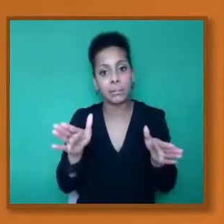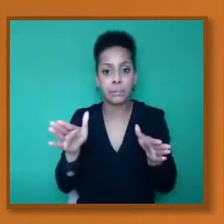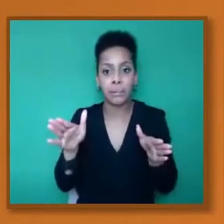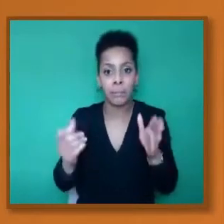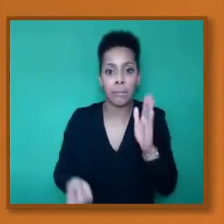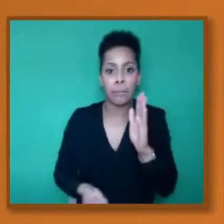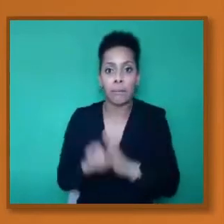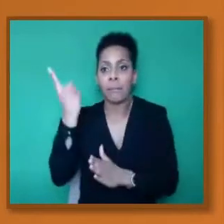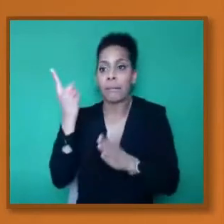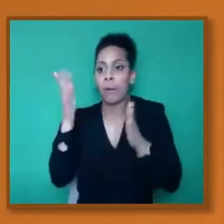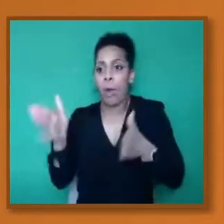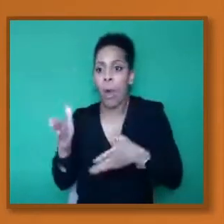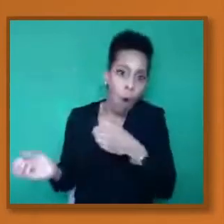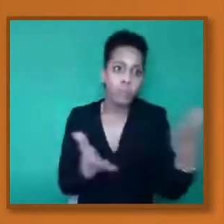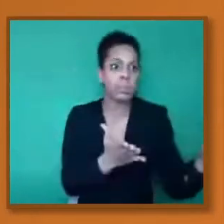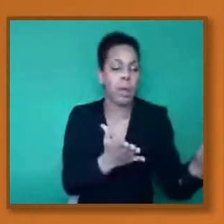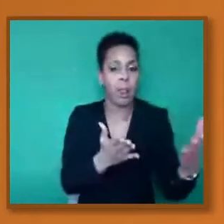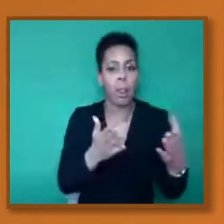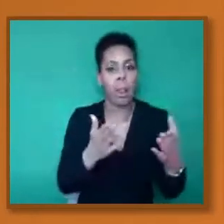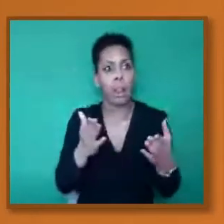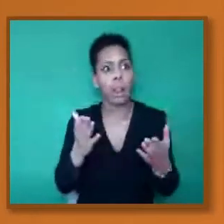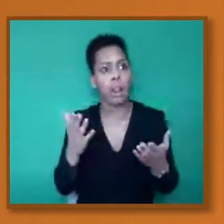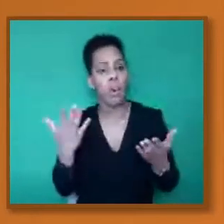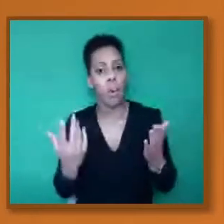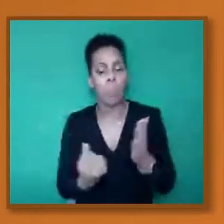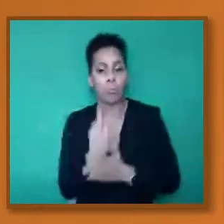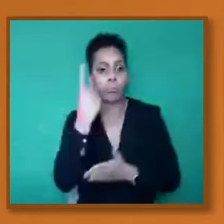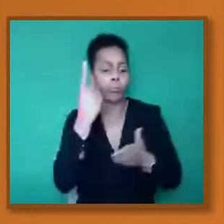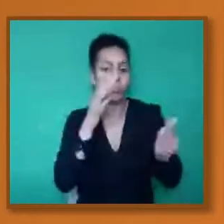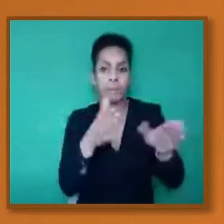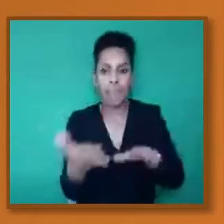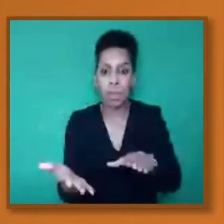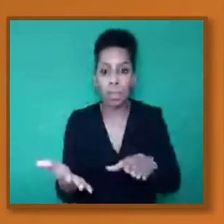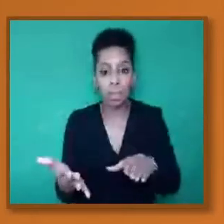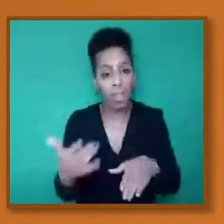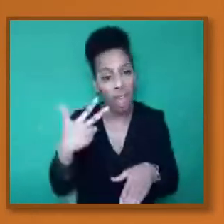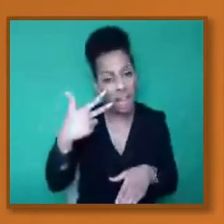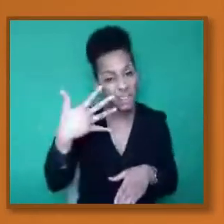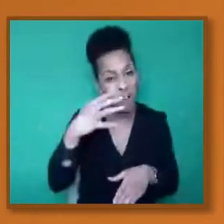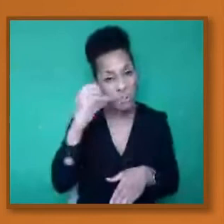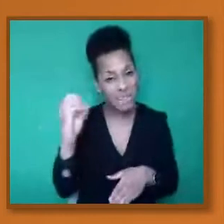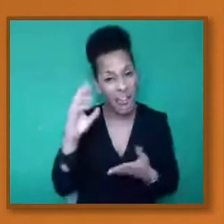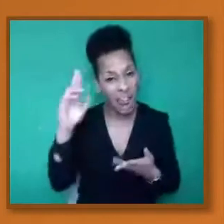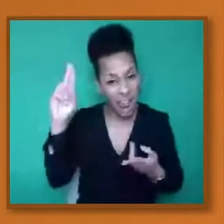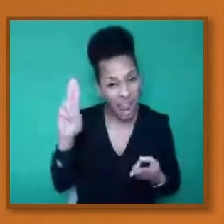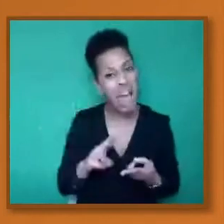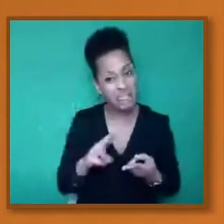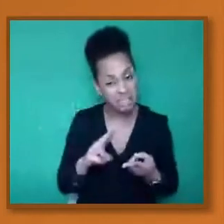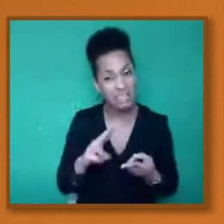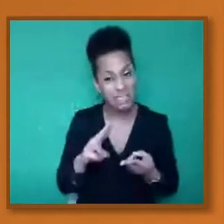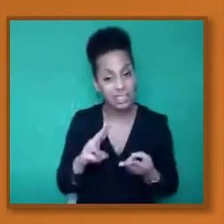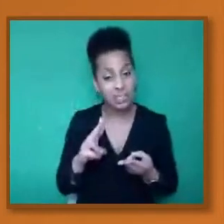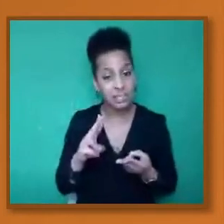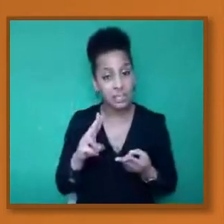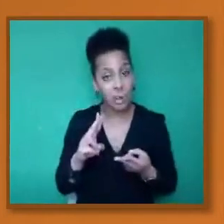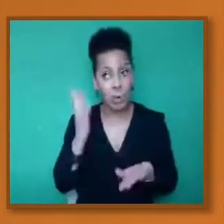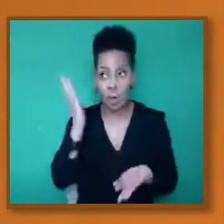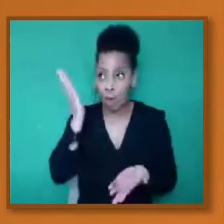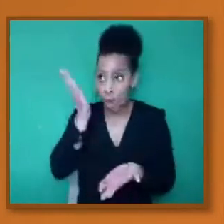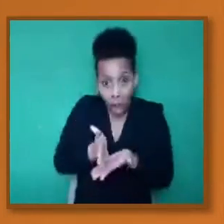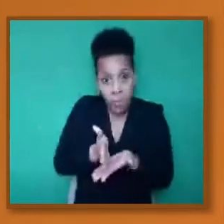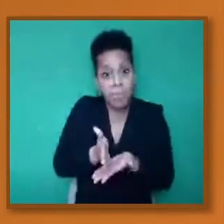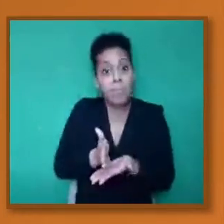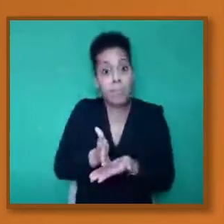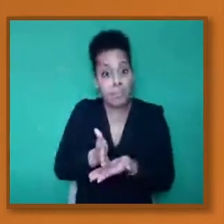or resulting in death. So there is a decline since the vaccination